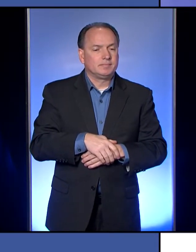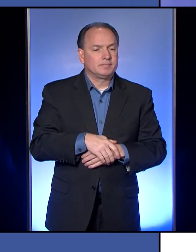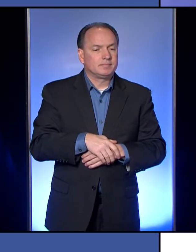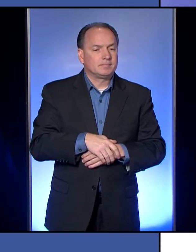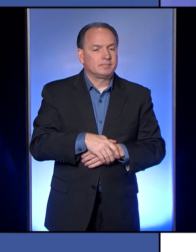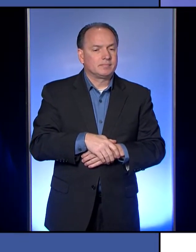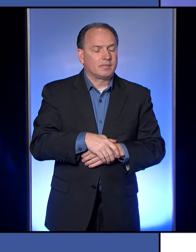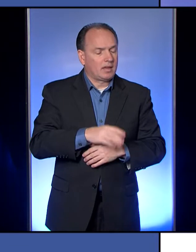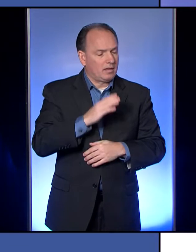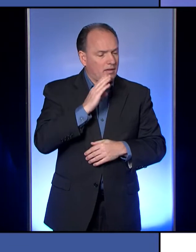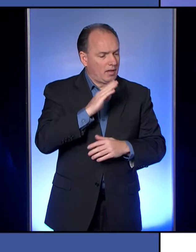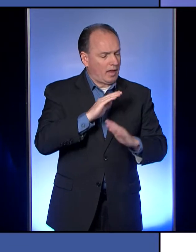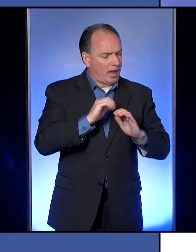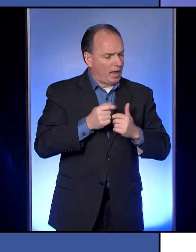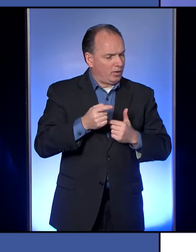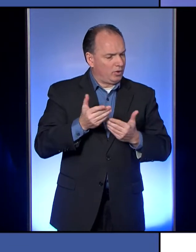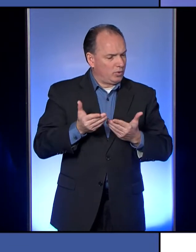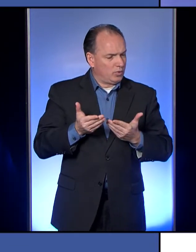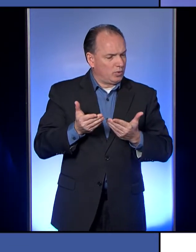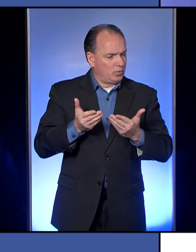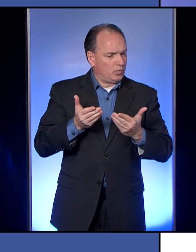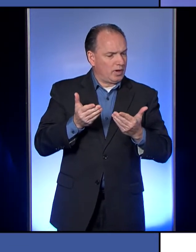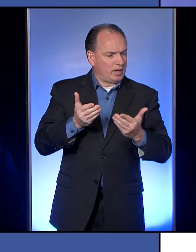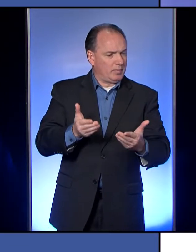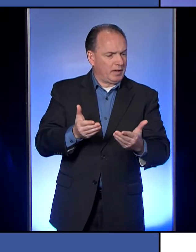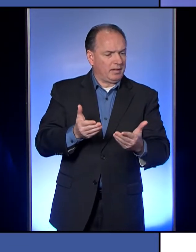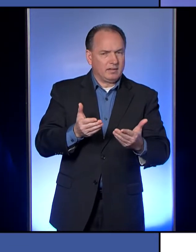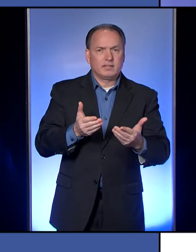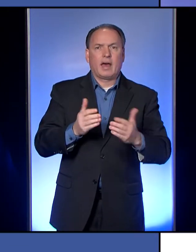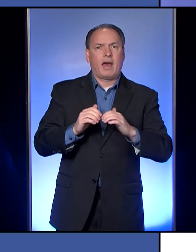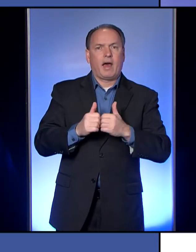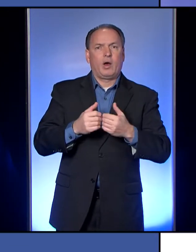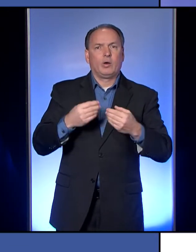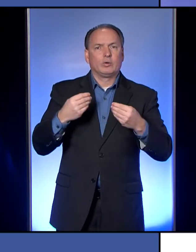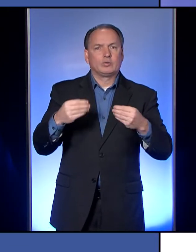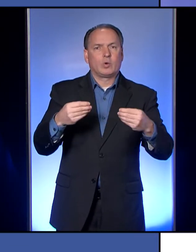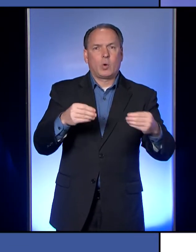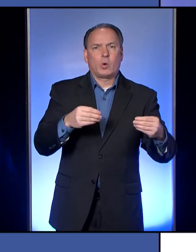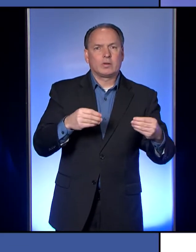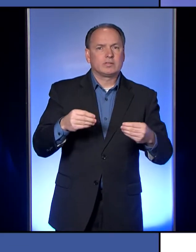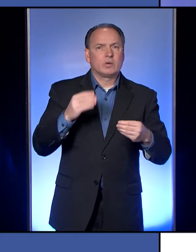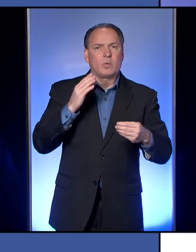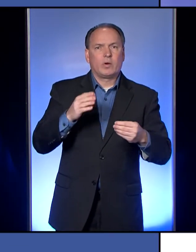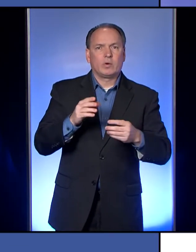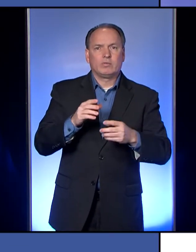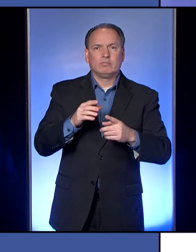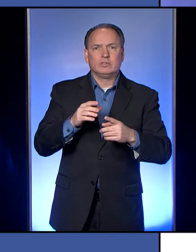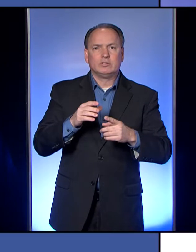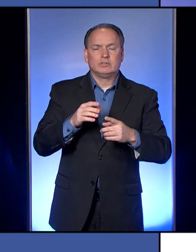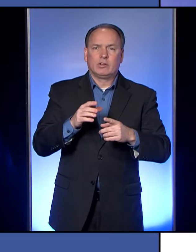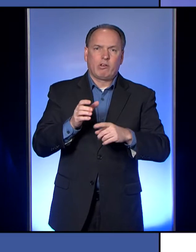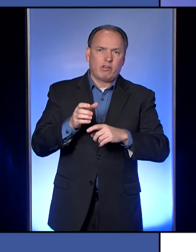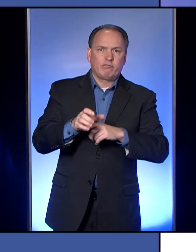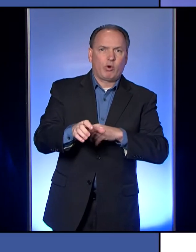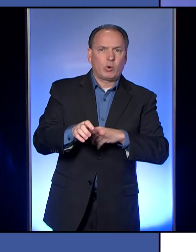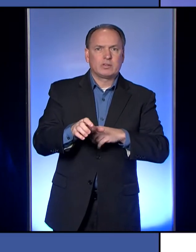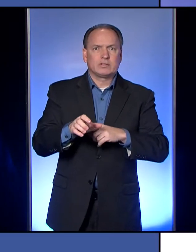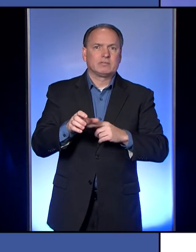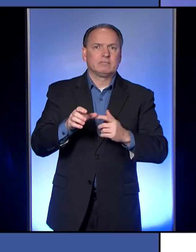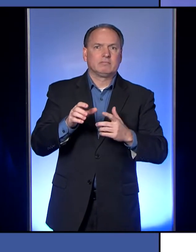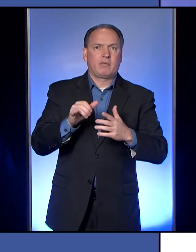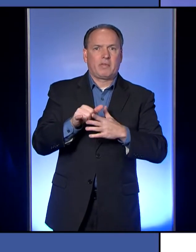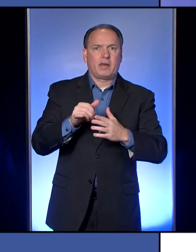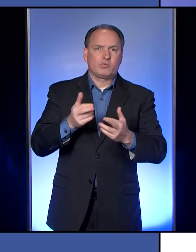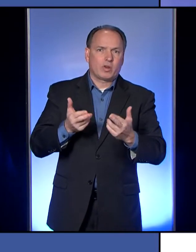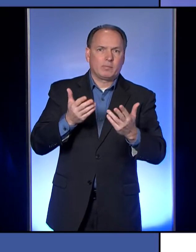are you all sort of recommending stores sort of enforce that mask mandate that starts tomorrow and will the county be providing any support for enforcement of